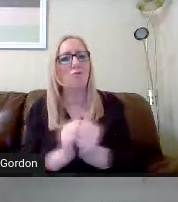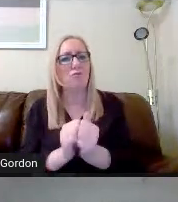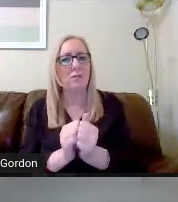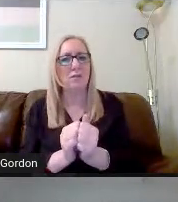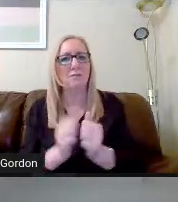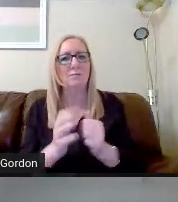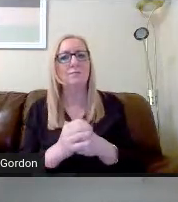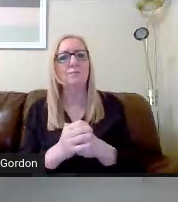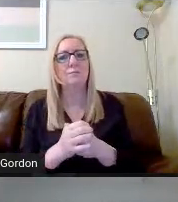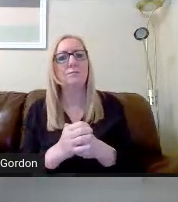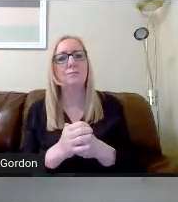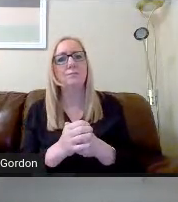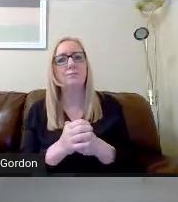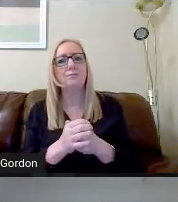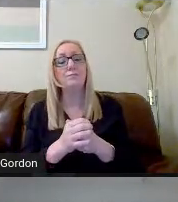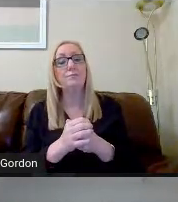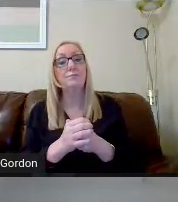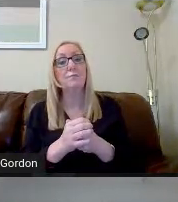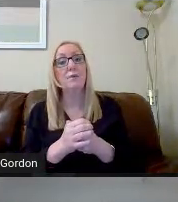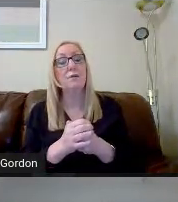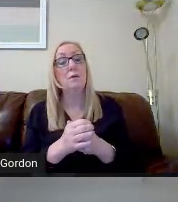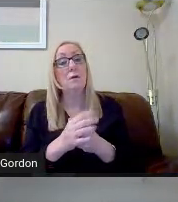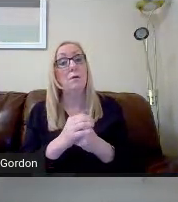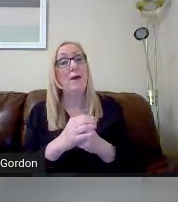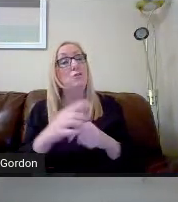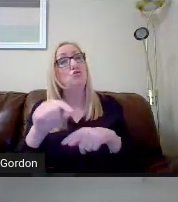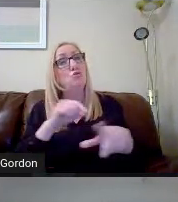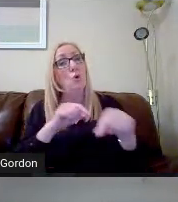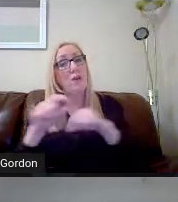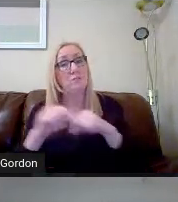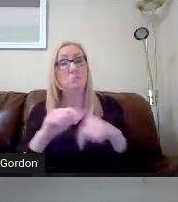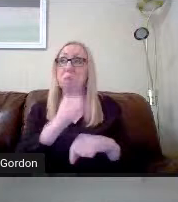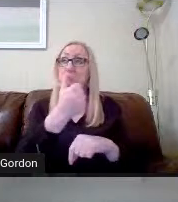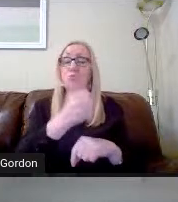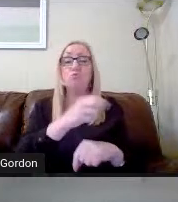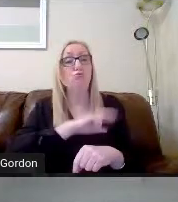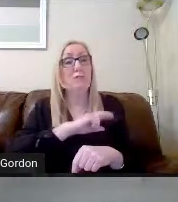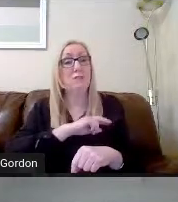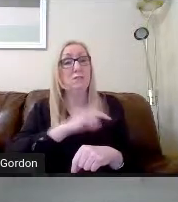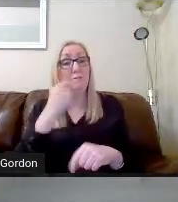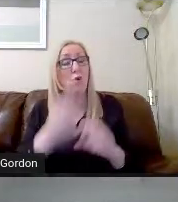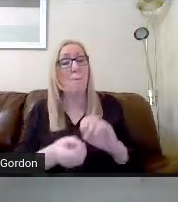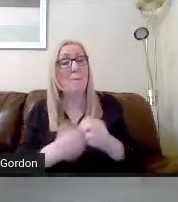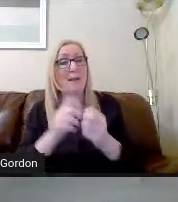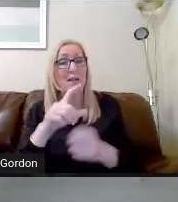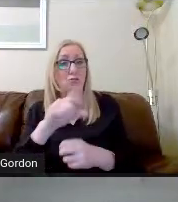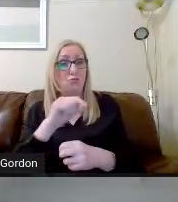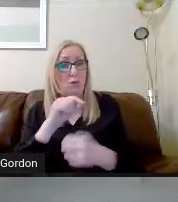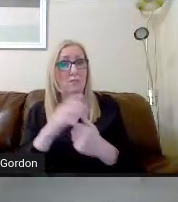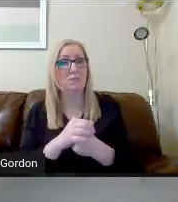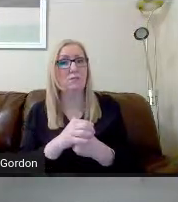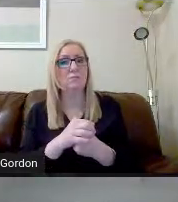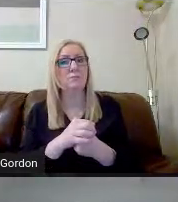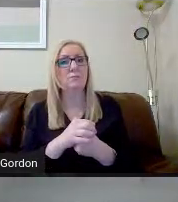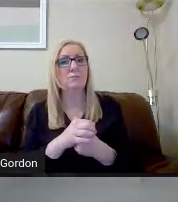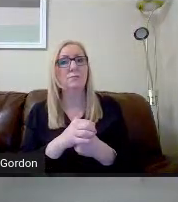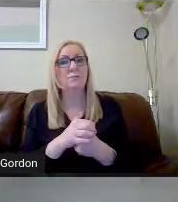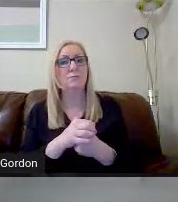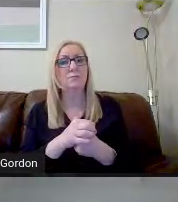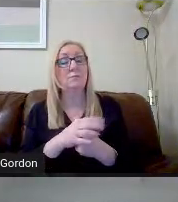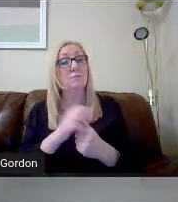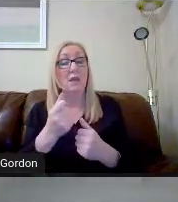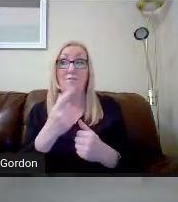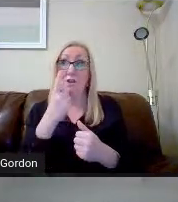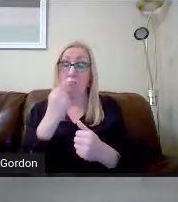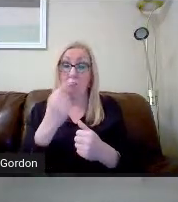When it comes to making a choice, there are good reasons for making a choice. If you're able